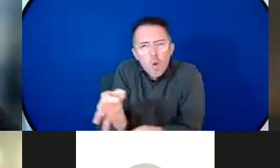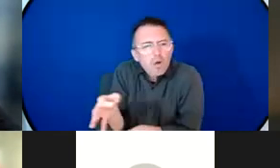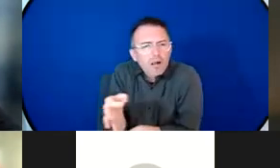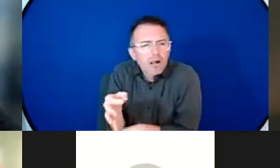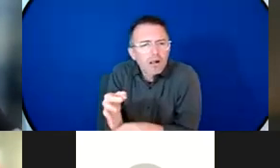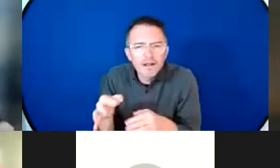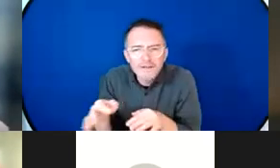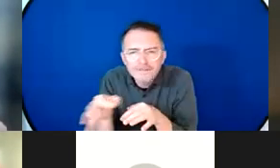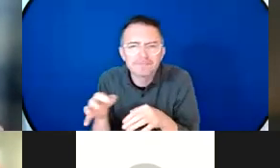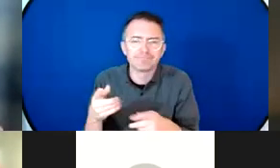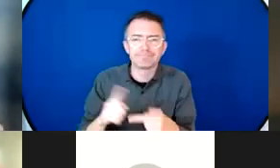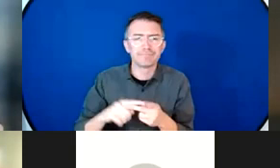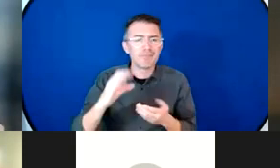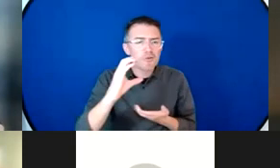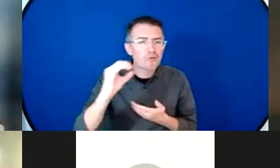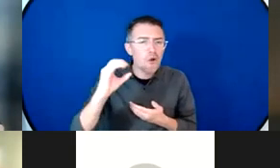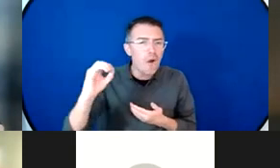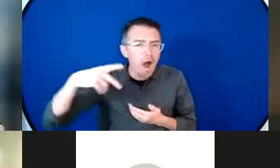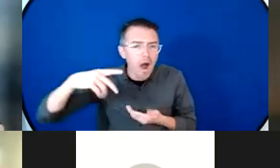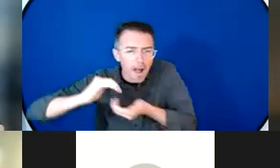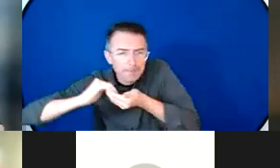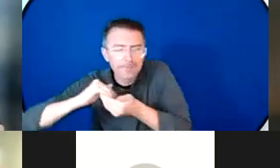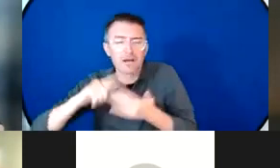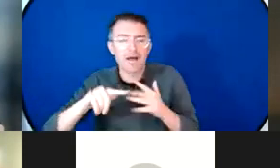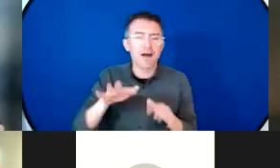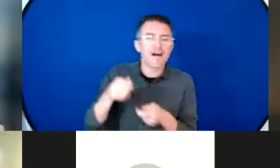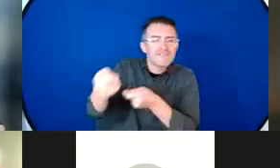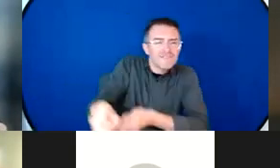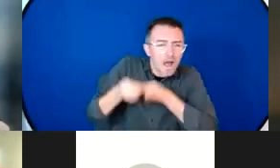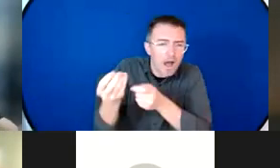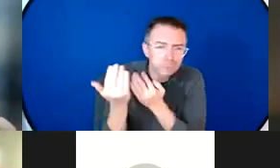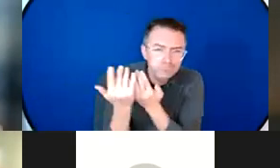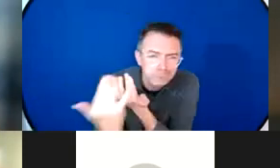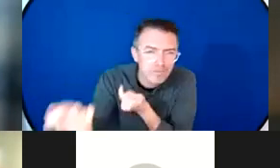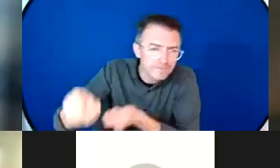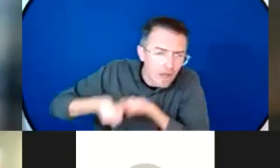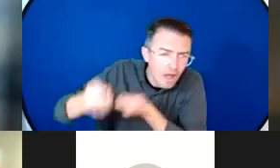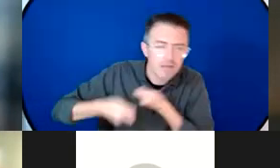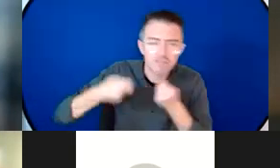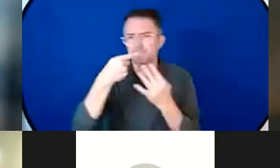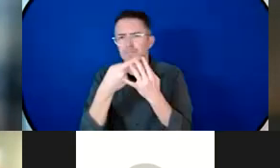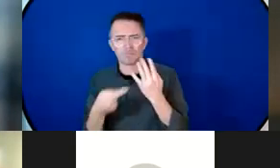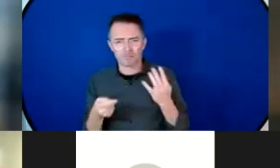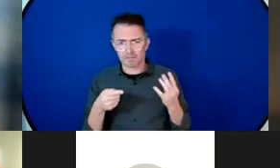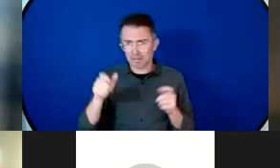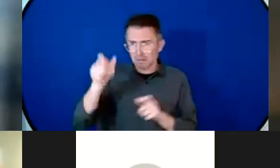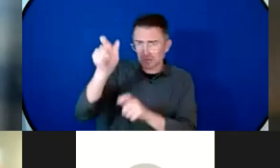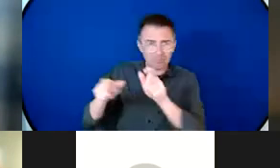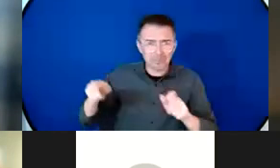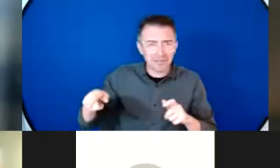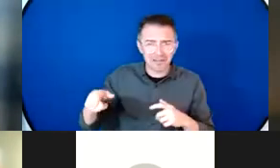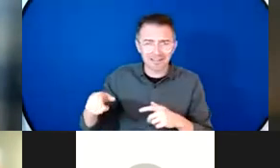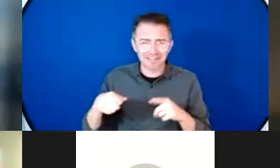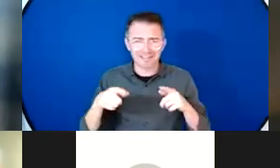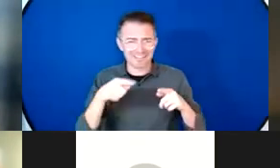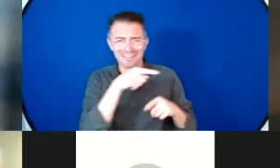small and medium enterprises and NGOs they are not the people who build large scale infrastructure projects who are sophisticated and